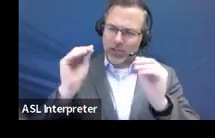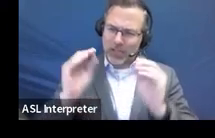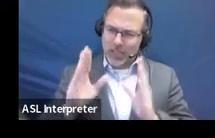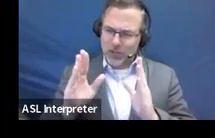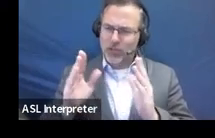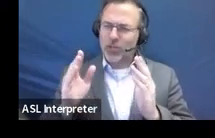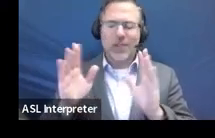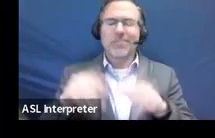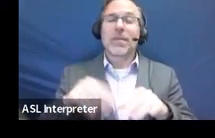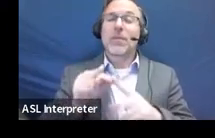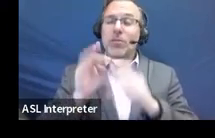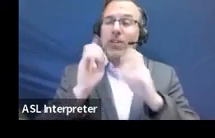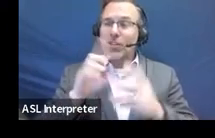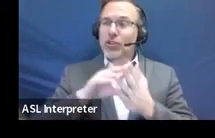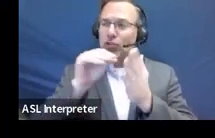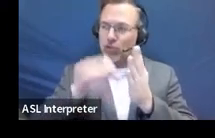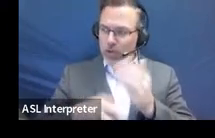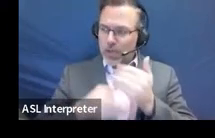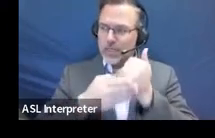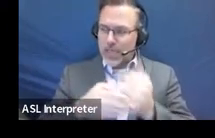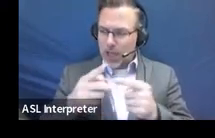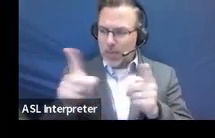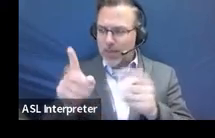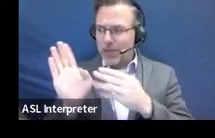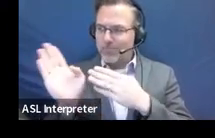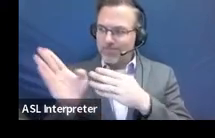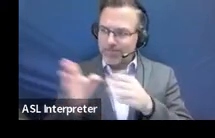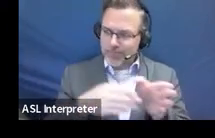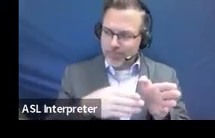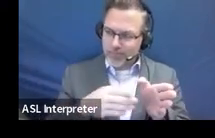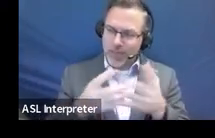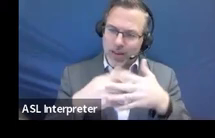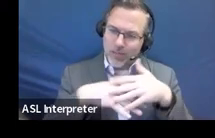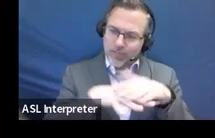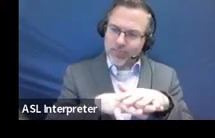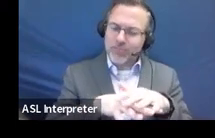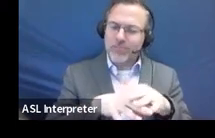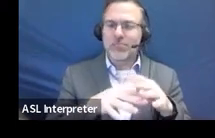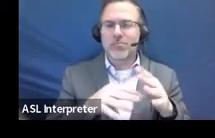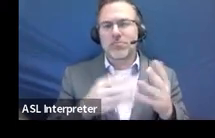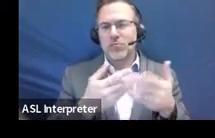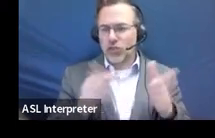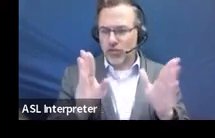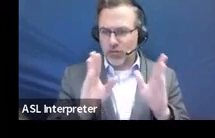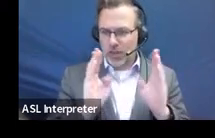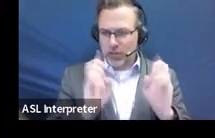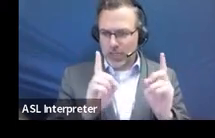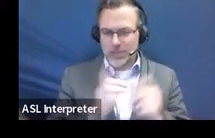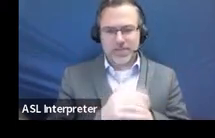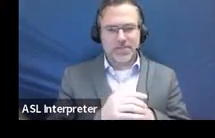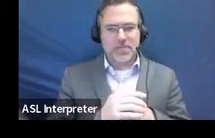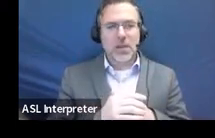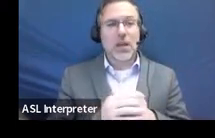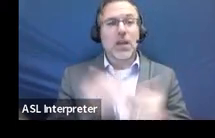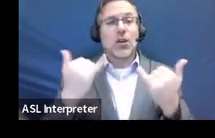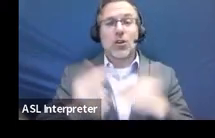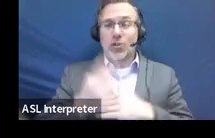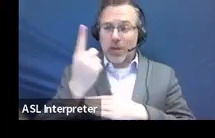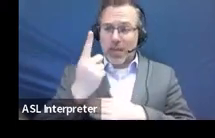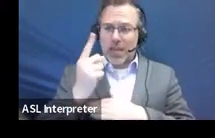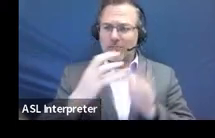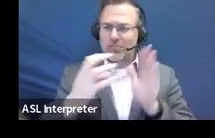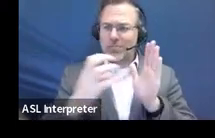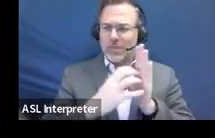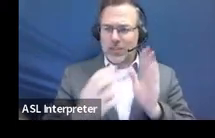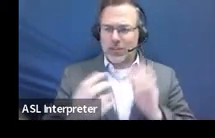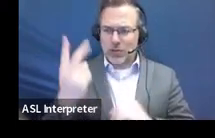students first. So just to kind of keep that in mind, and then we'll be focusing on section two of the IEP is